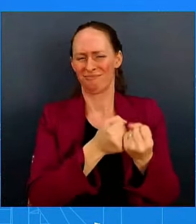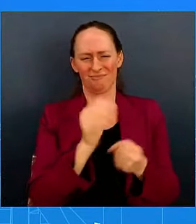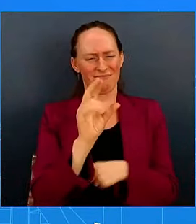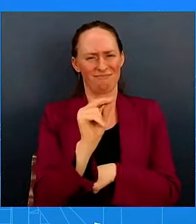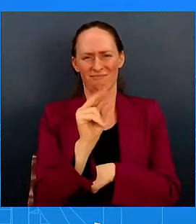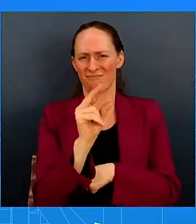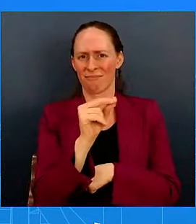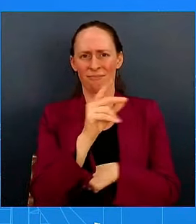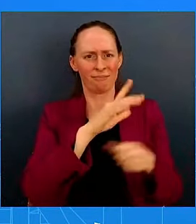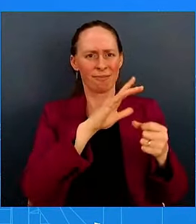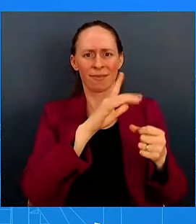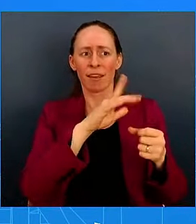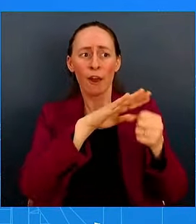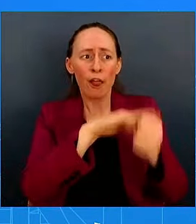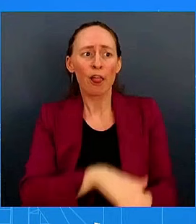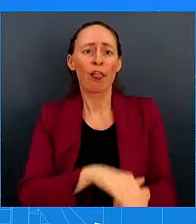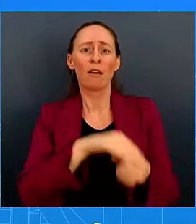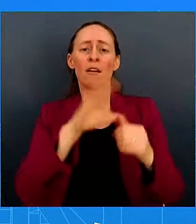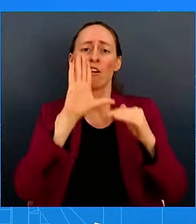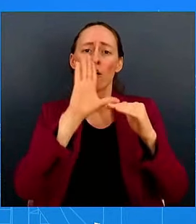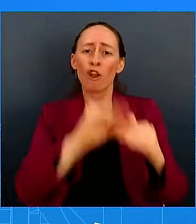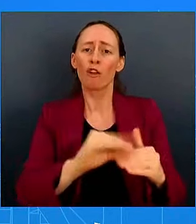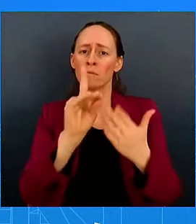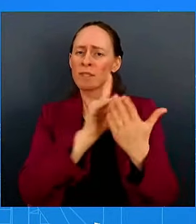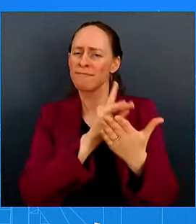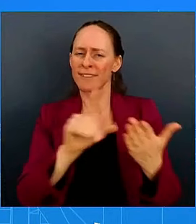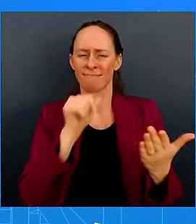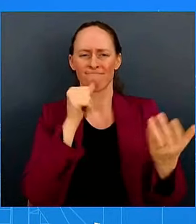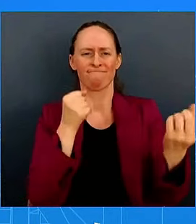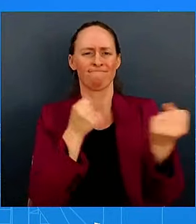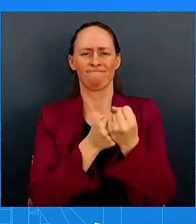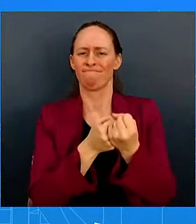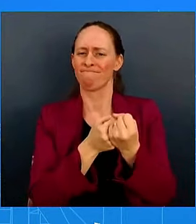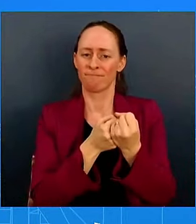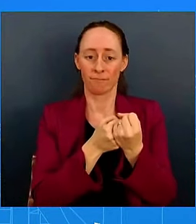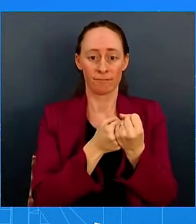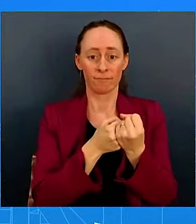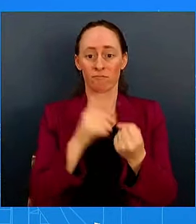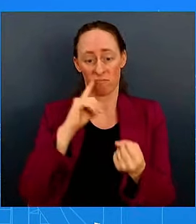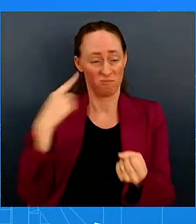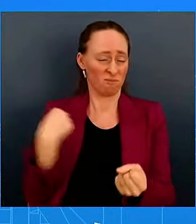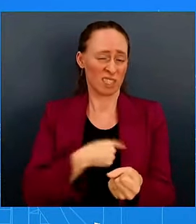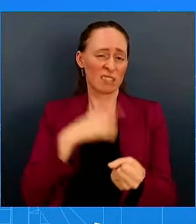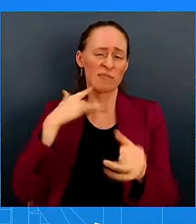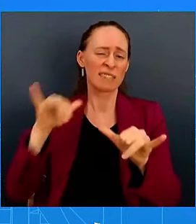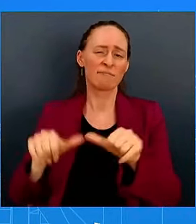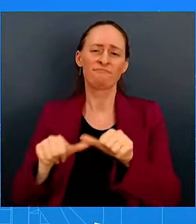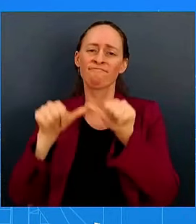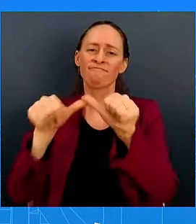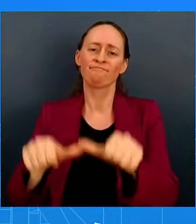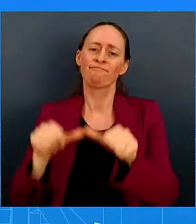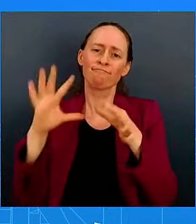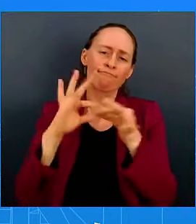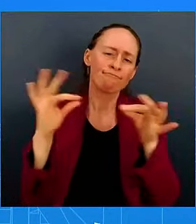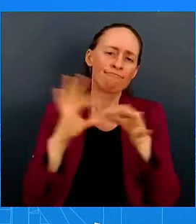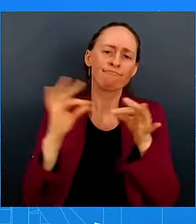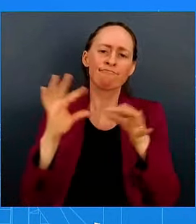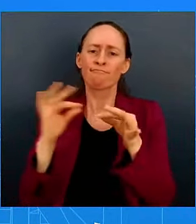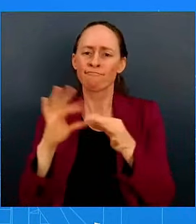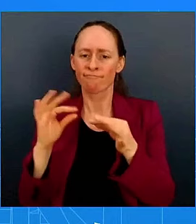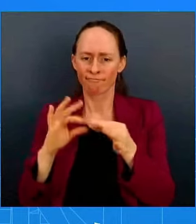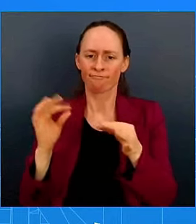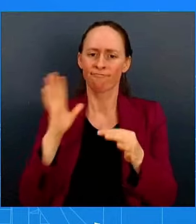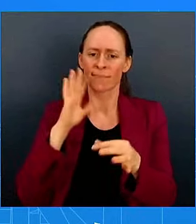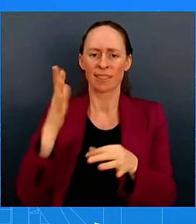something that you're going to continue to see from the Biden-Harris administration. We're going to condemn that type of hateful speak. Any